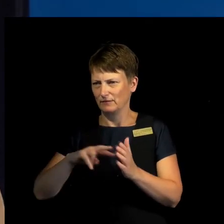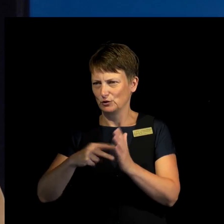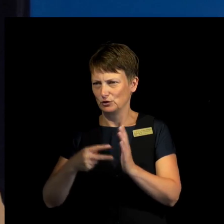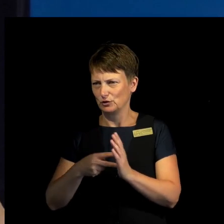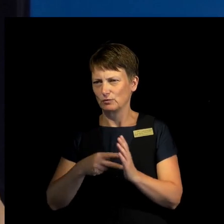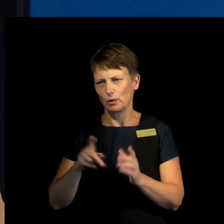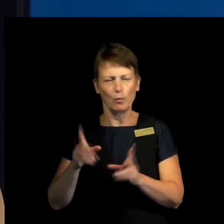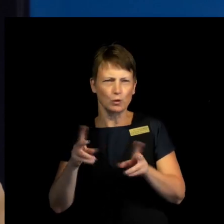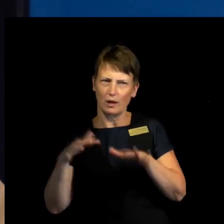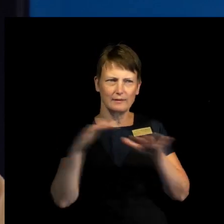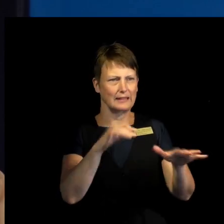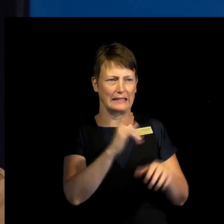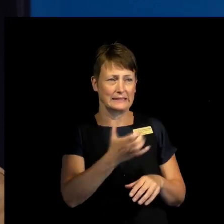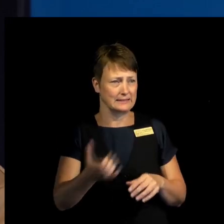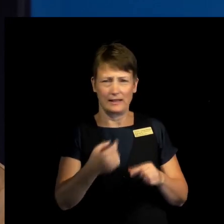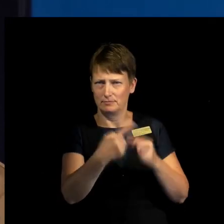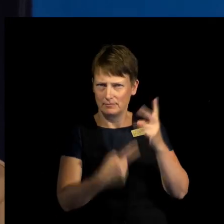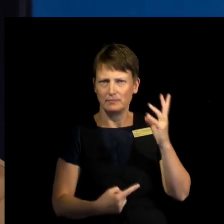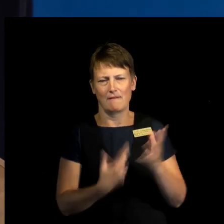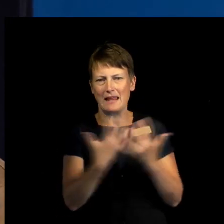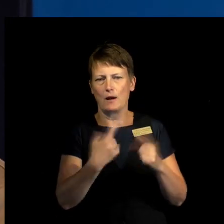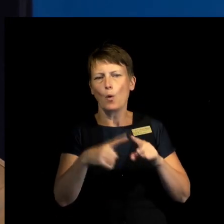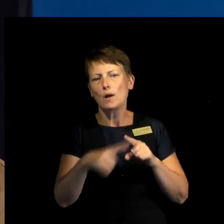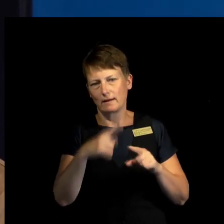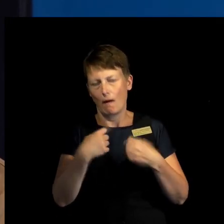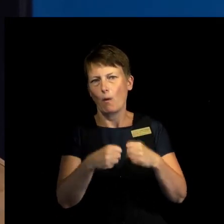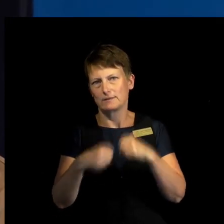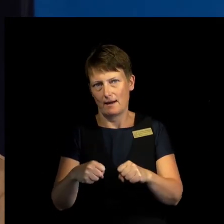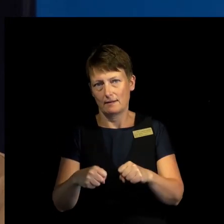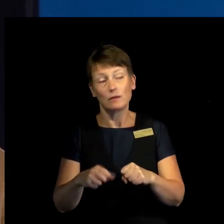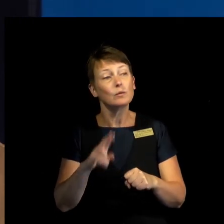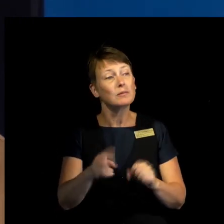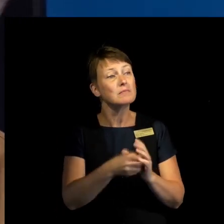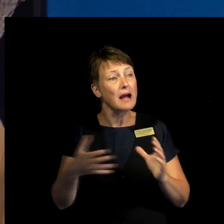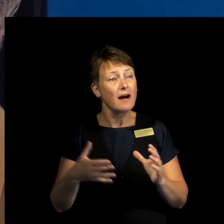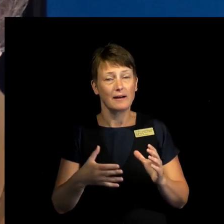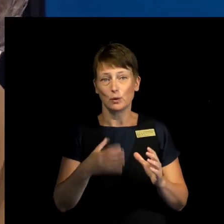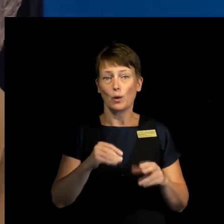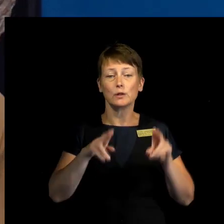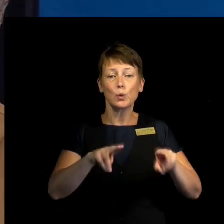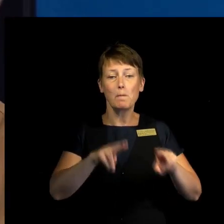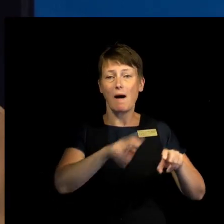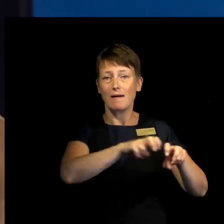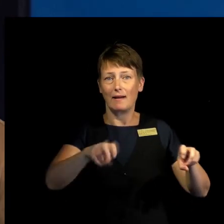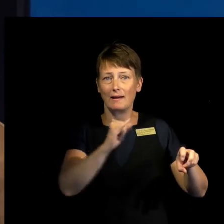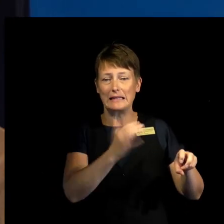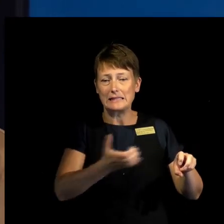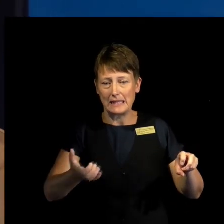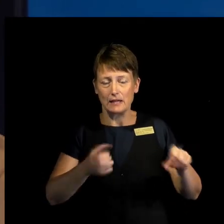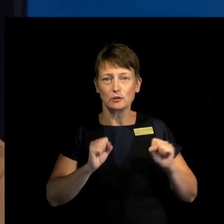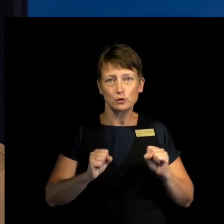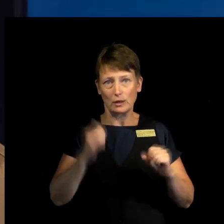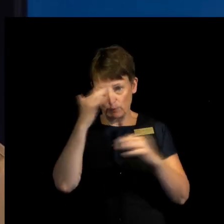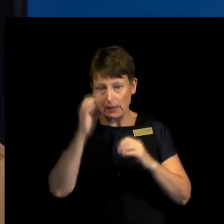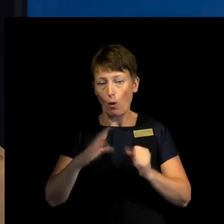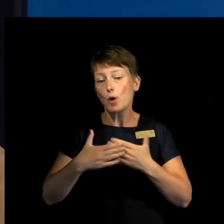on the ICC. And the problem is that it had some effect. That when the panel of judges in ICC was to decide on whether open investigation, they